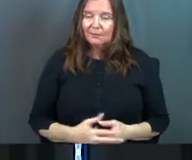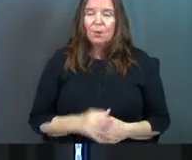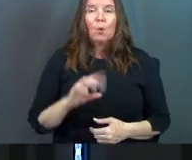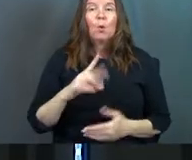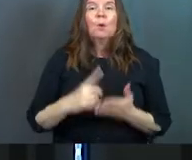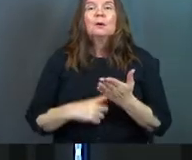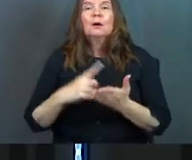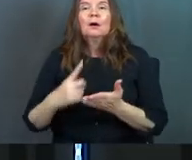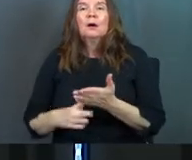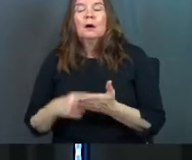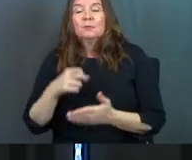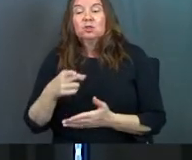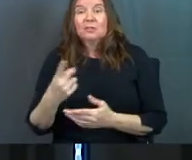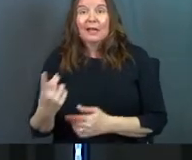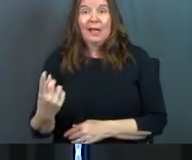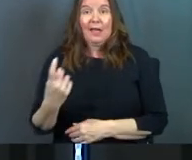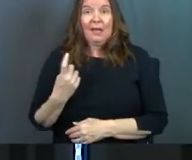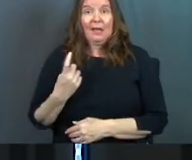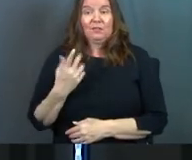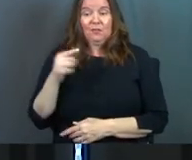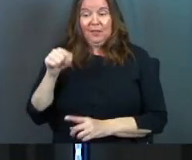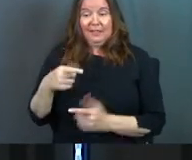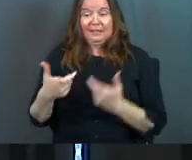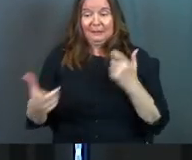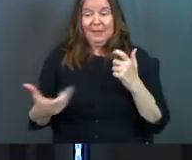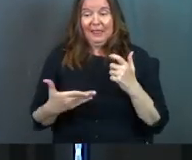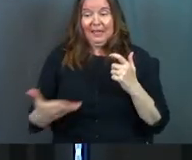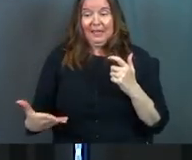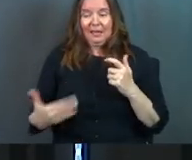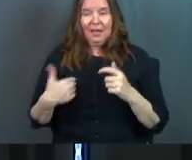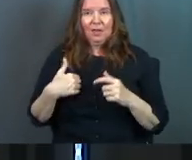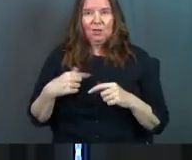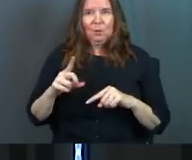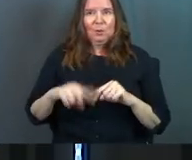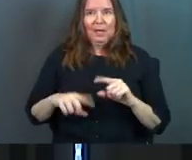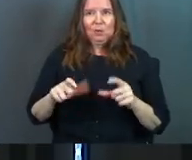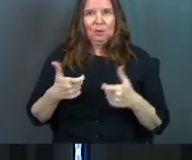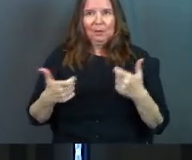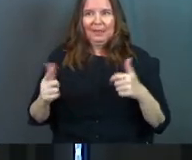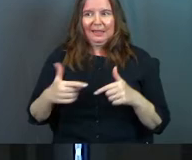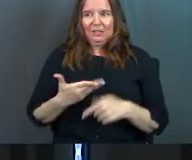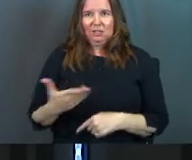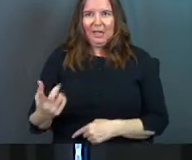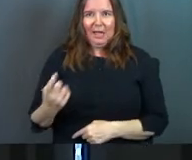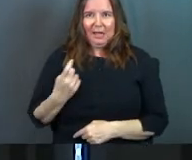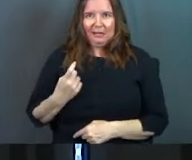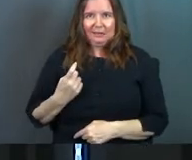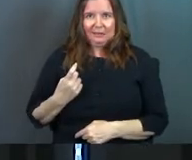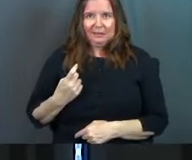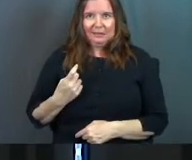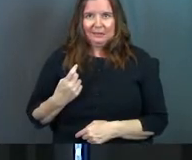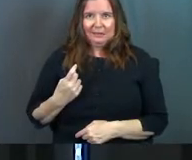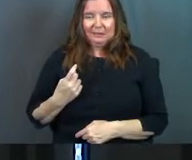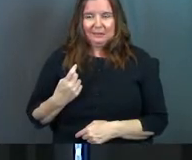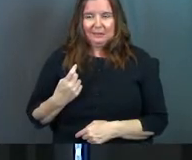Or sometimes she asks for this big thing and you can't do the big thing she asks for